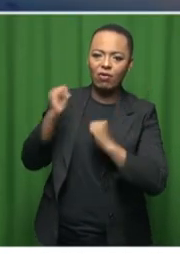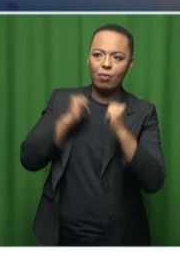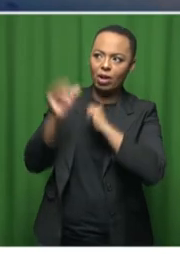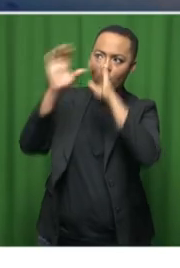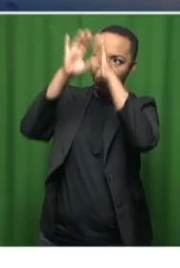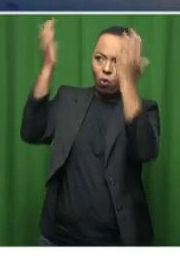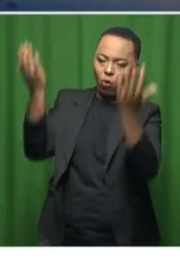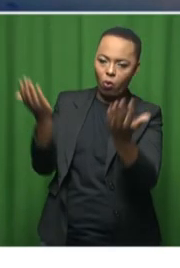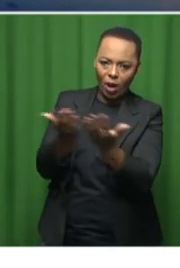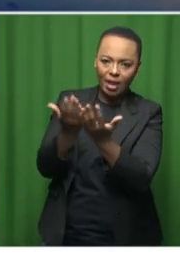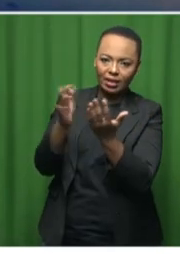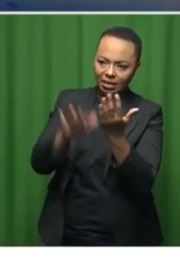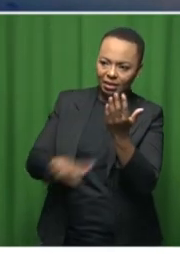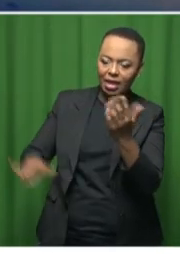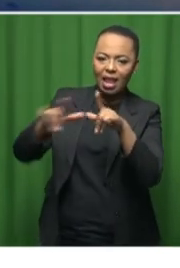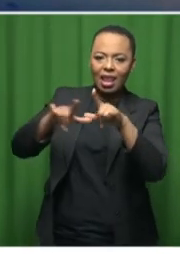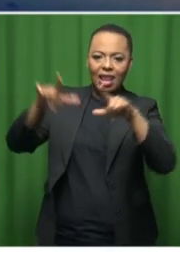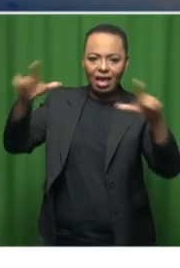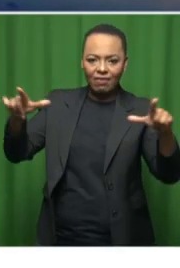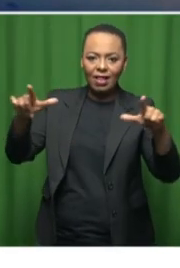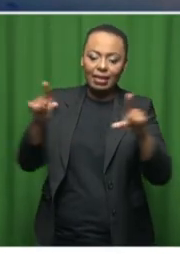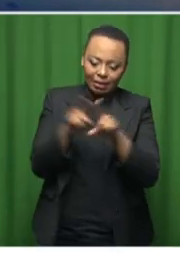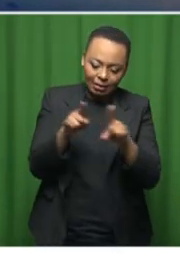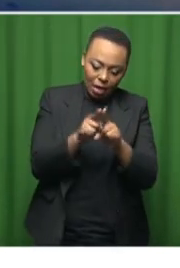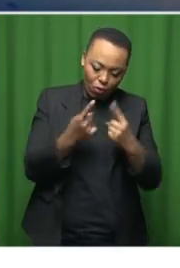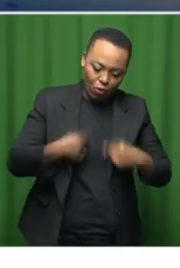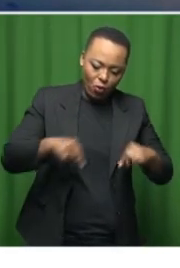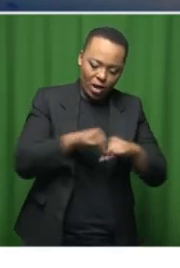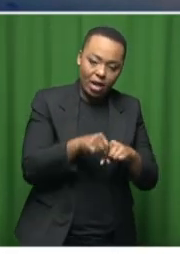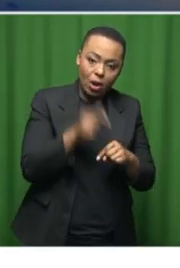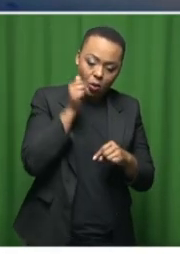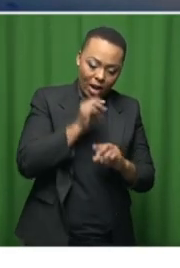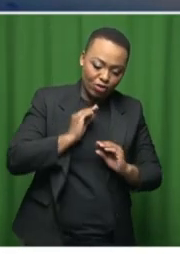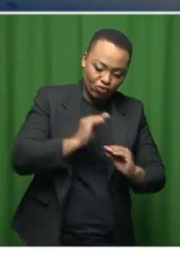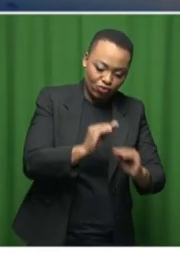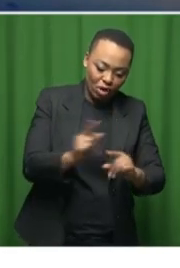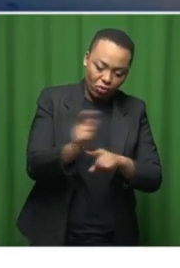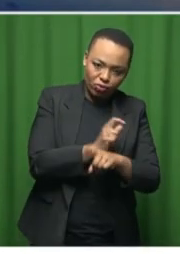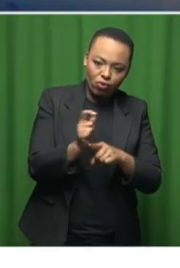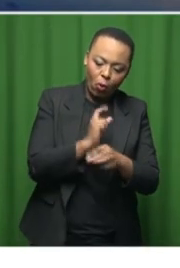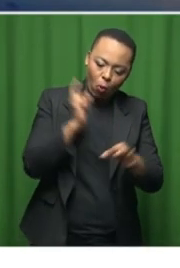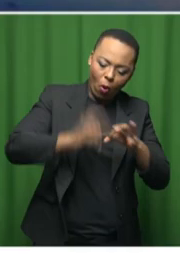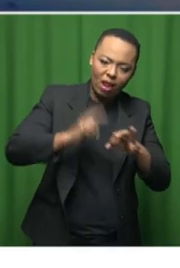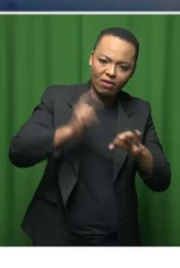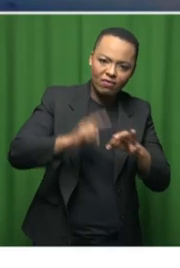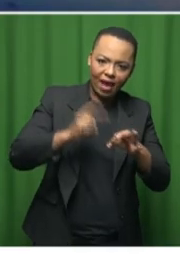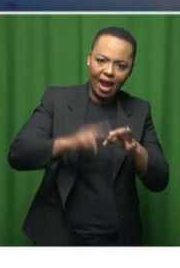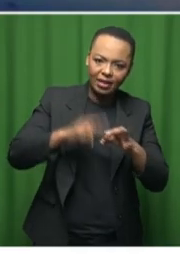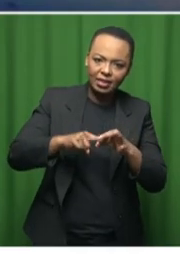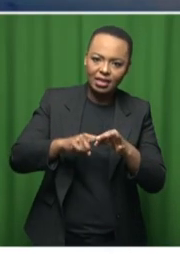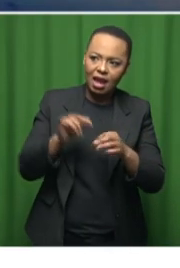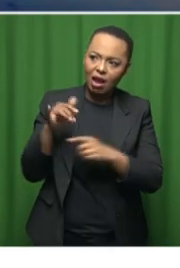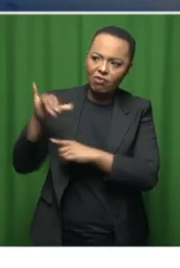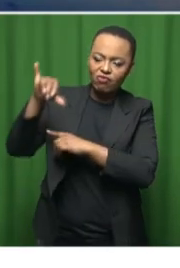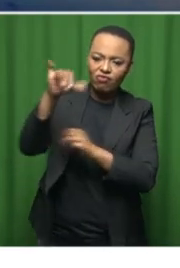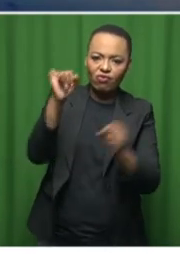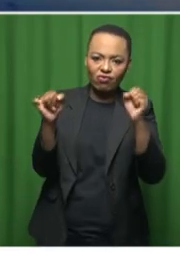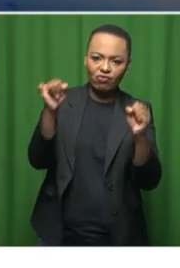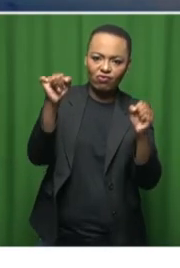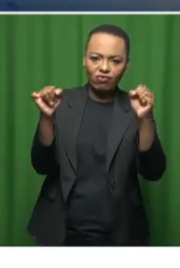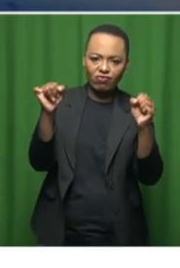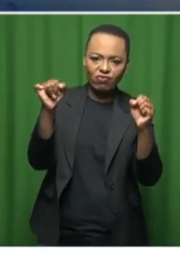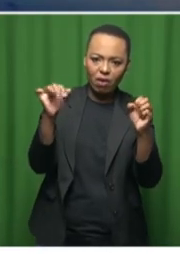continue to produce the world, you know, qualified air traffic controllers, the best in the world.